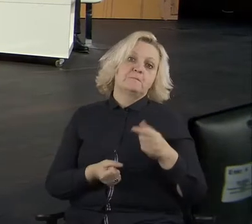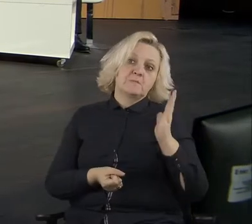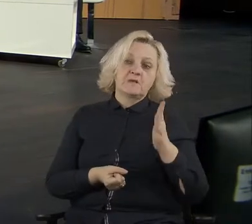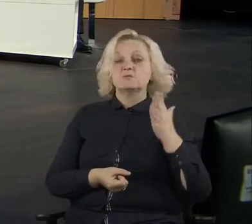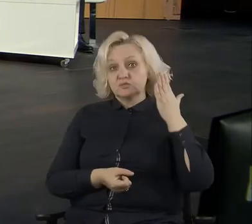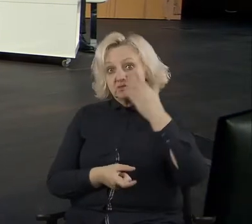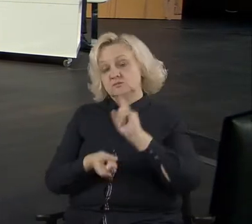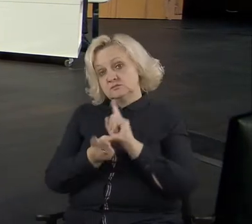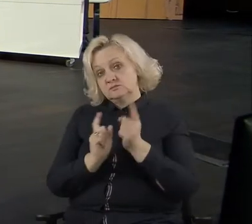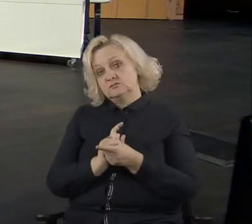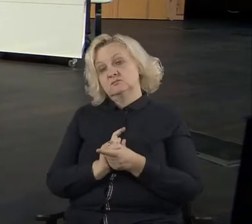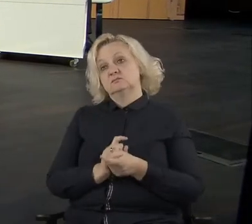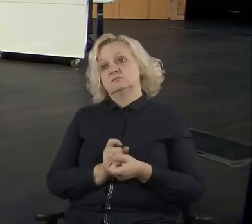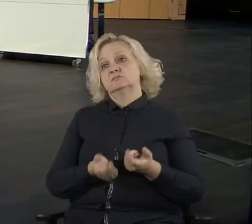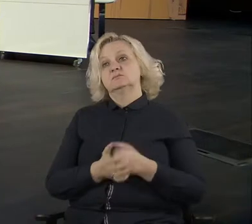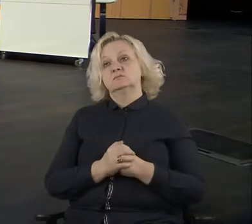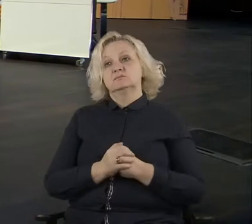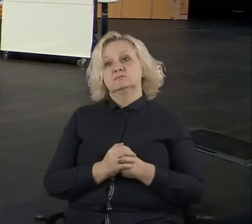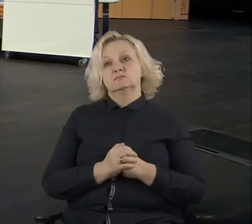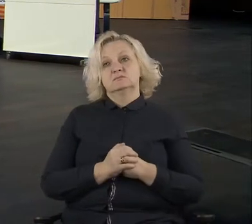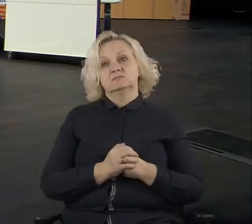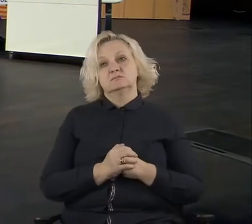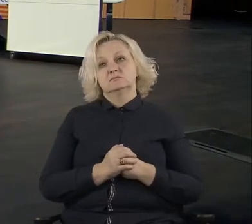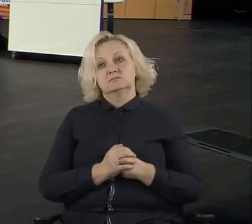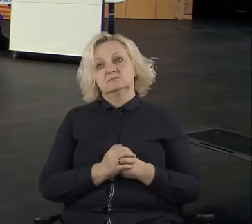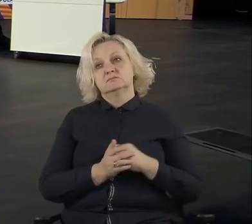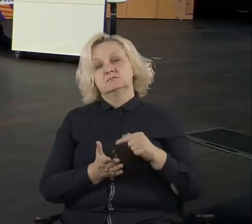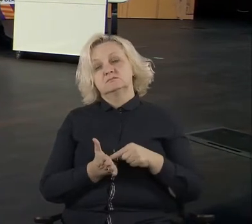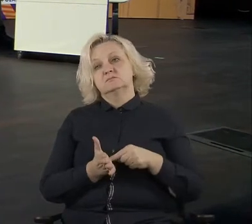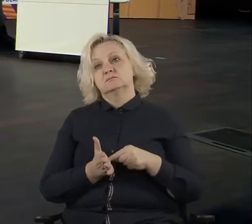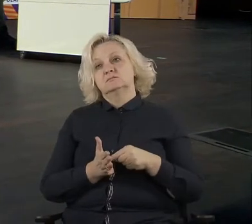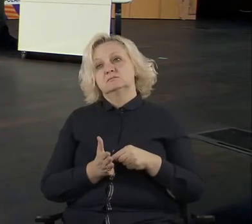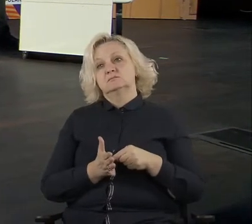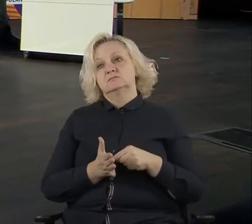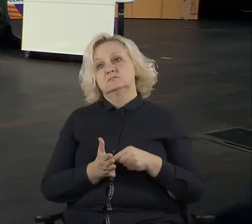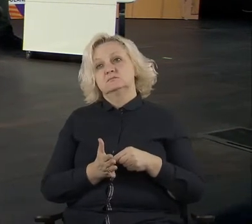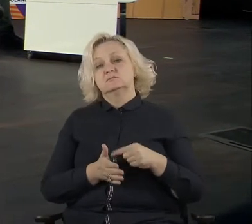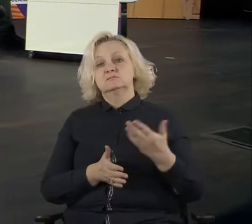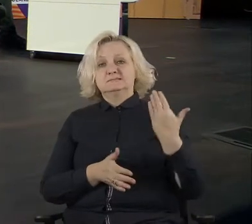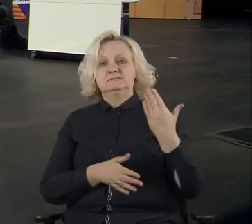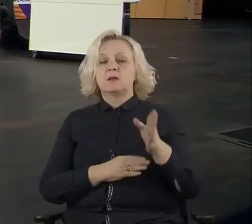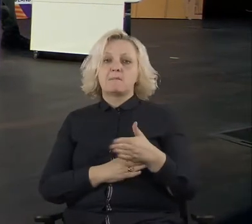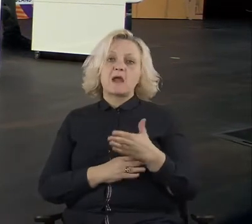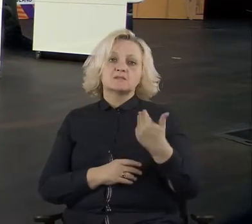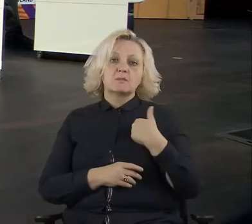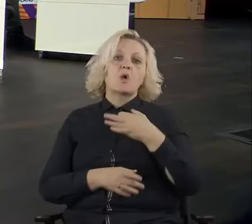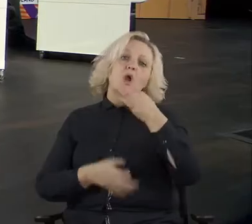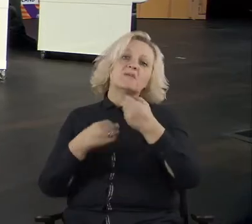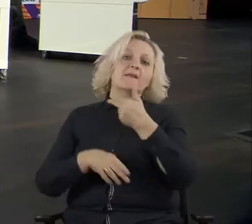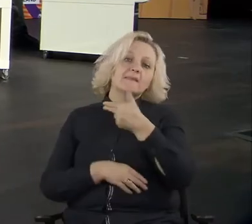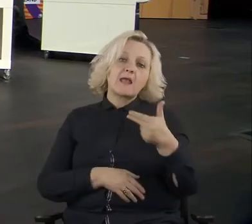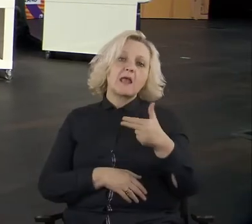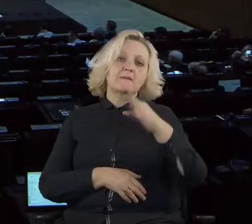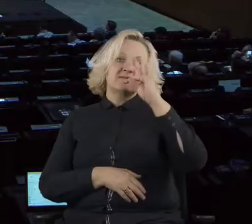potting, data visualization. Uh, the last one, it was in March about feminists, like how to design the